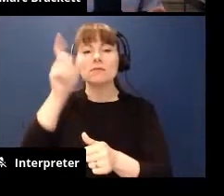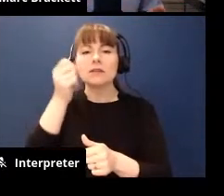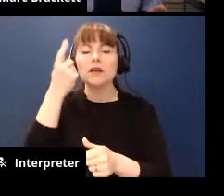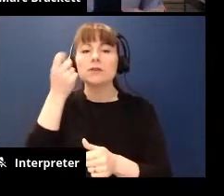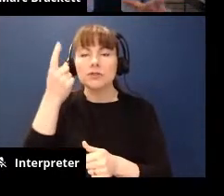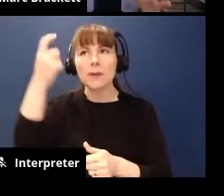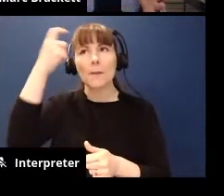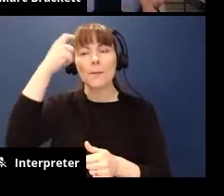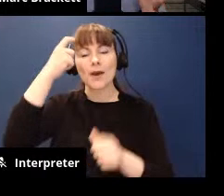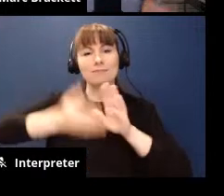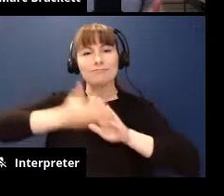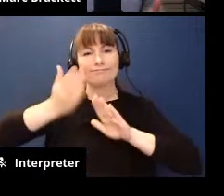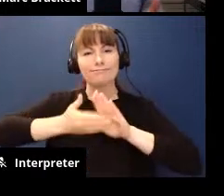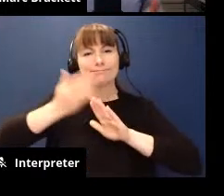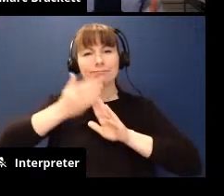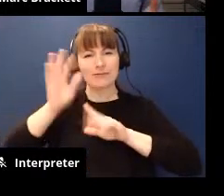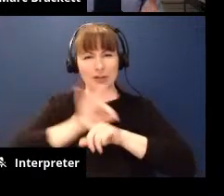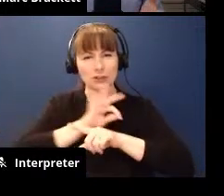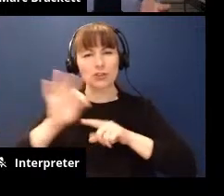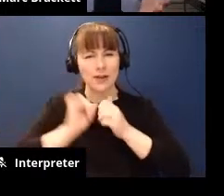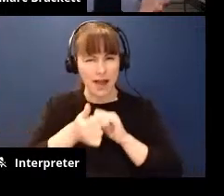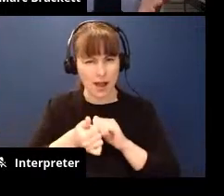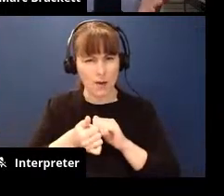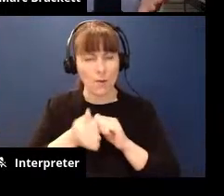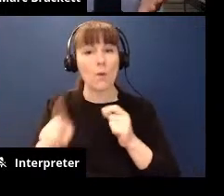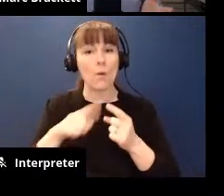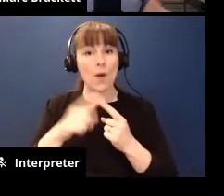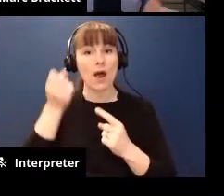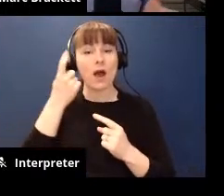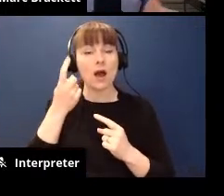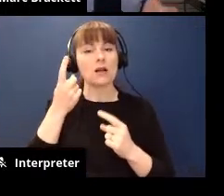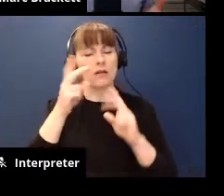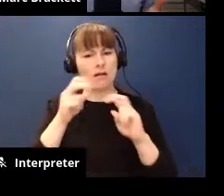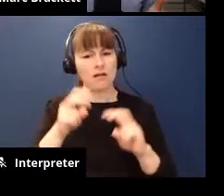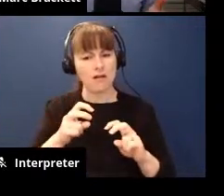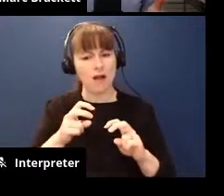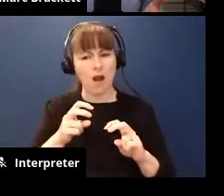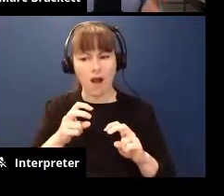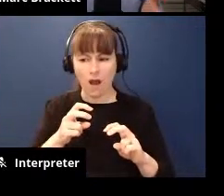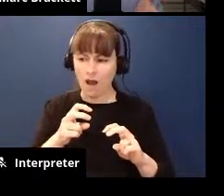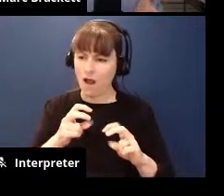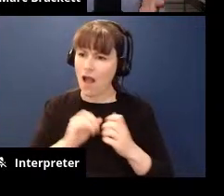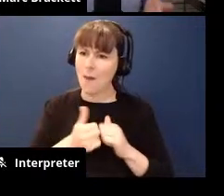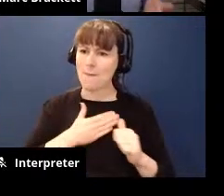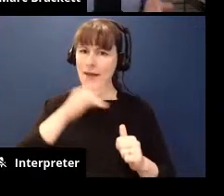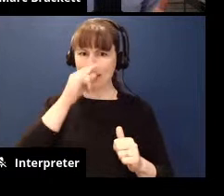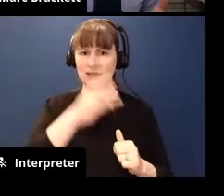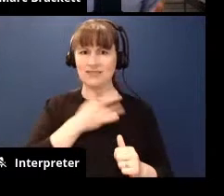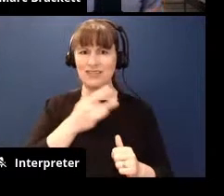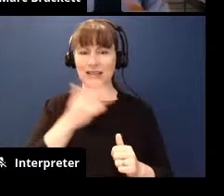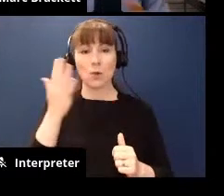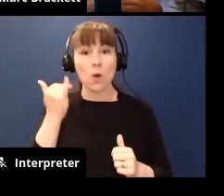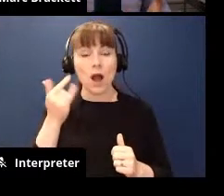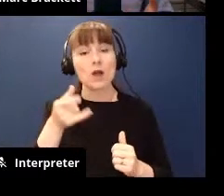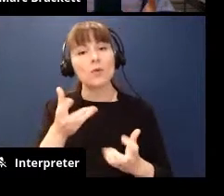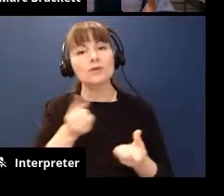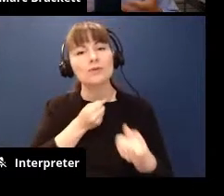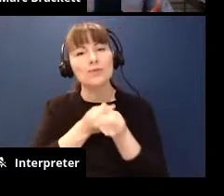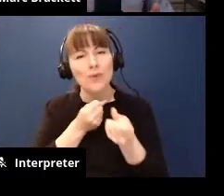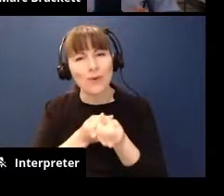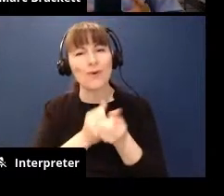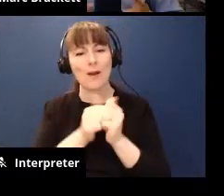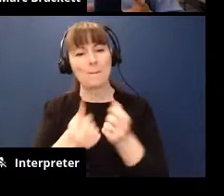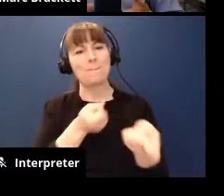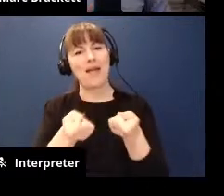operates and then when you do you start wanting to know how your kid is feeling because you want to be able to support them in managing